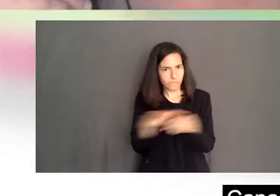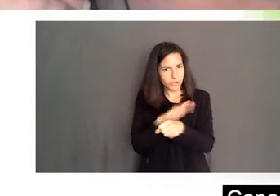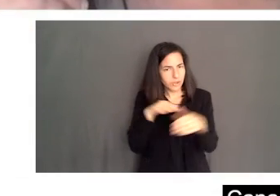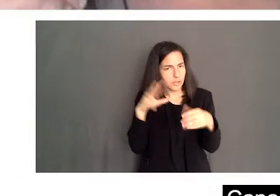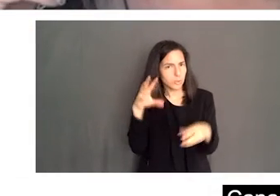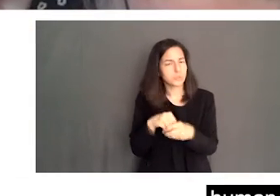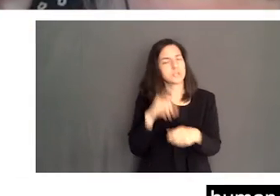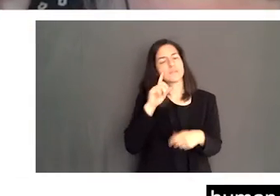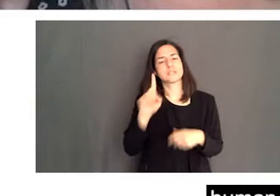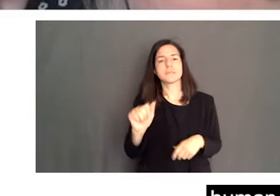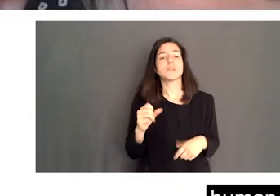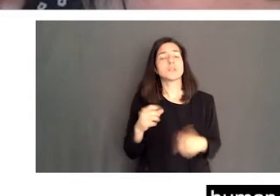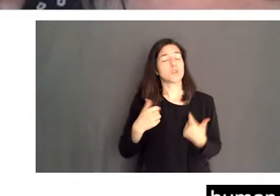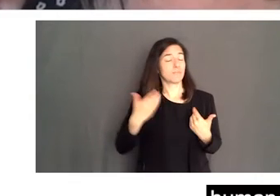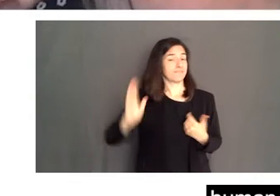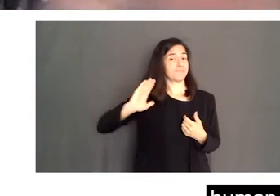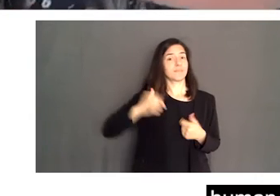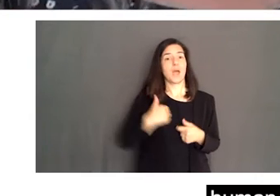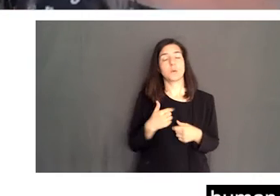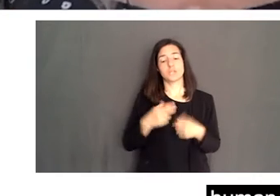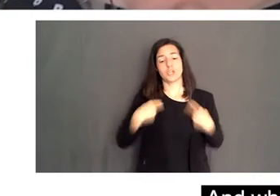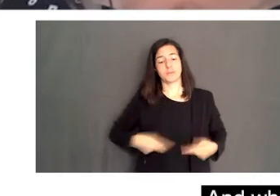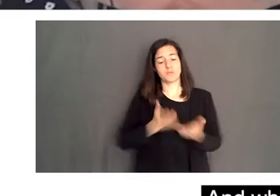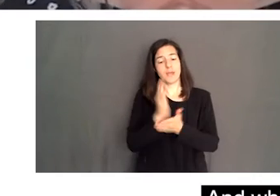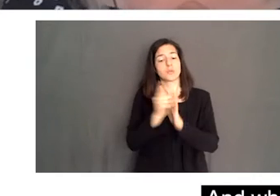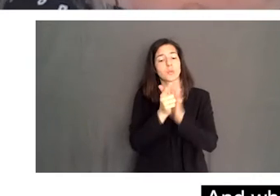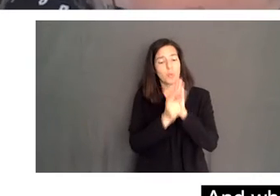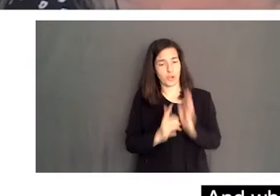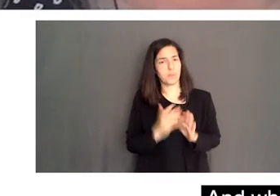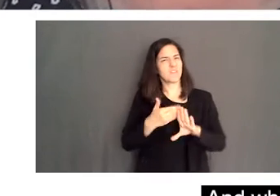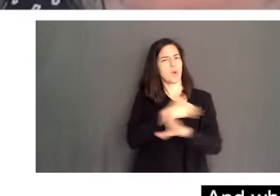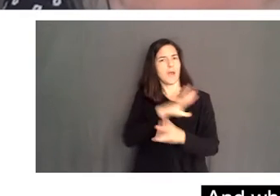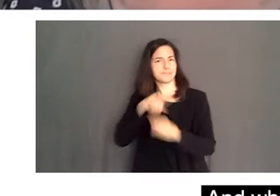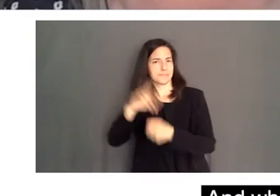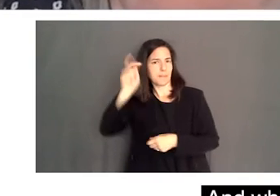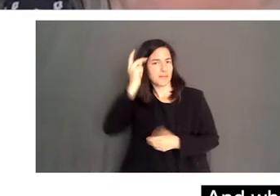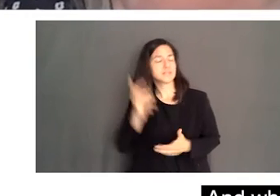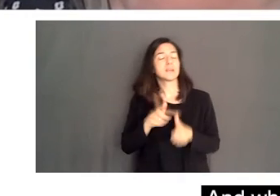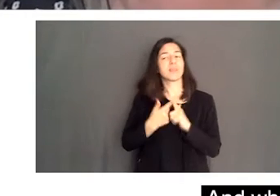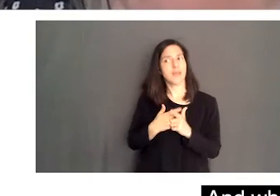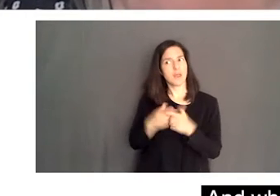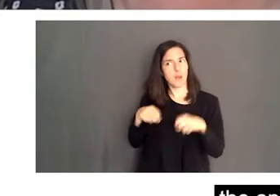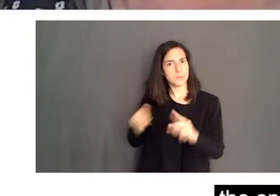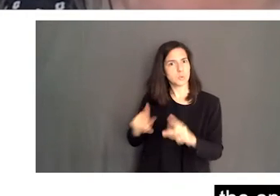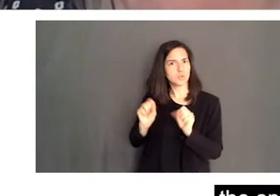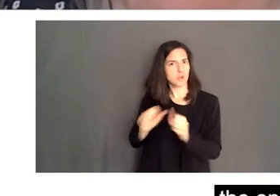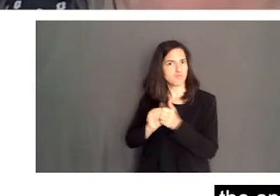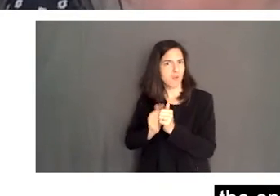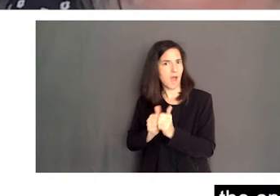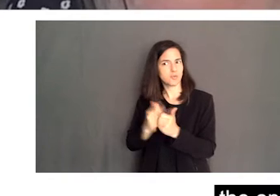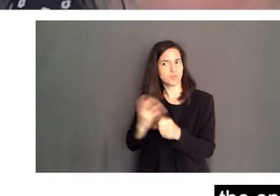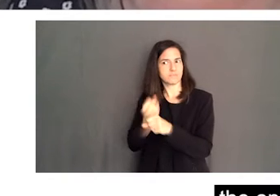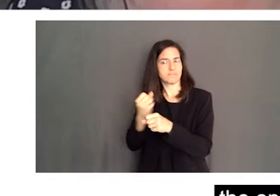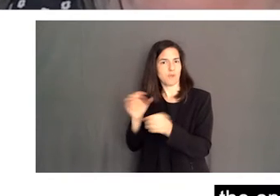listen, I was a human rights lawyer before I went into politics. And when I got the opportunity to run and I got the opportunity